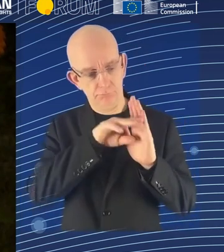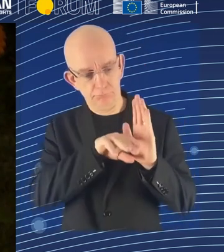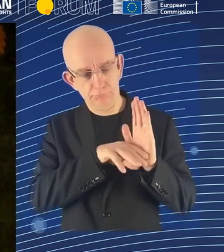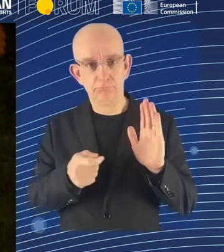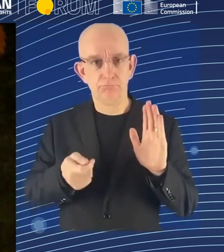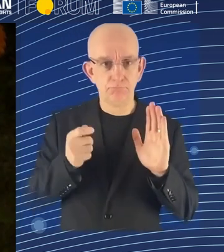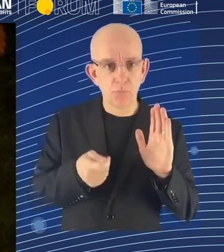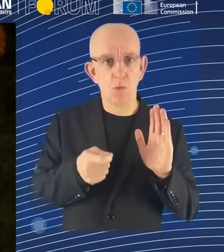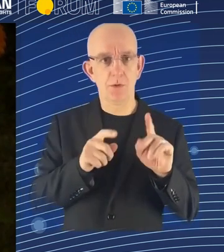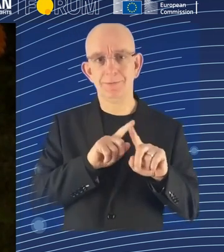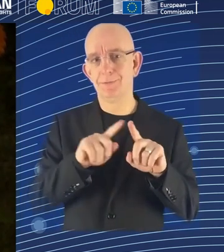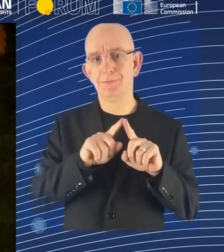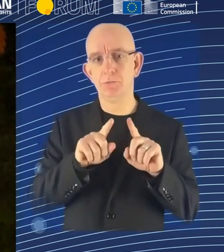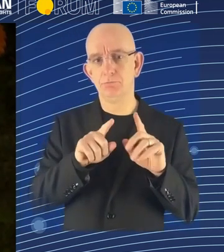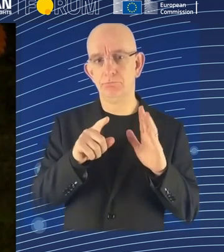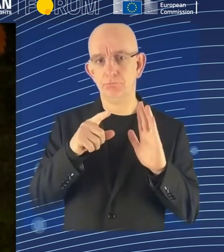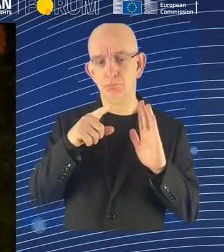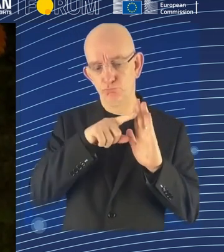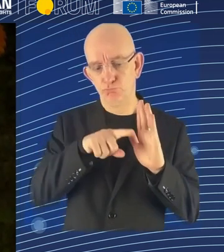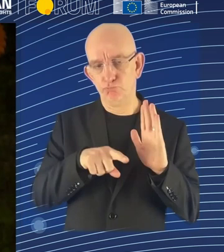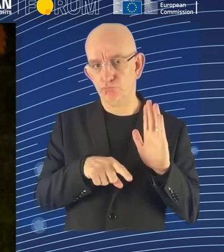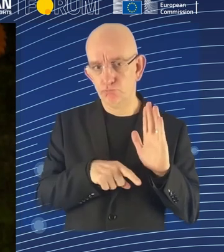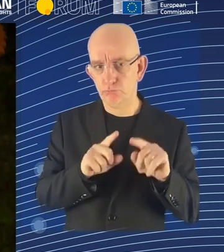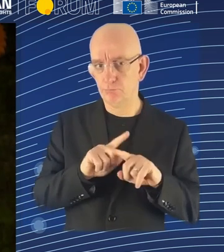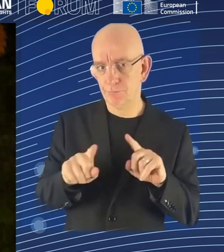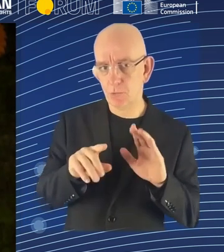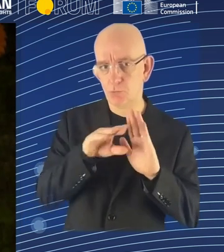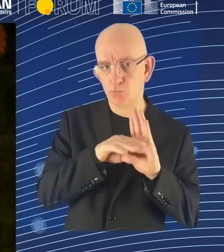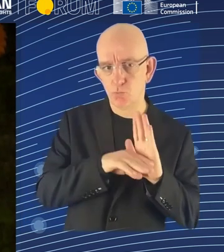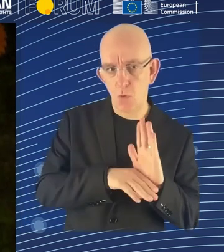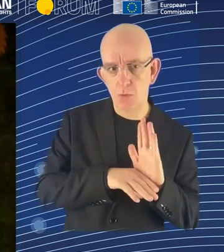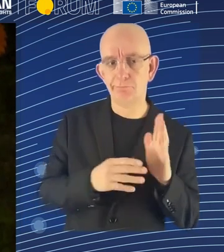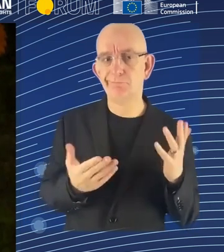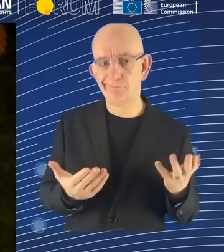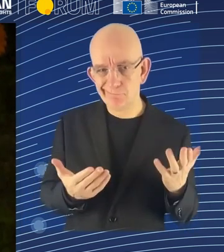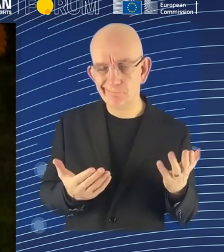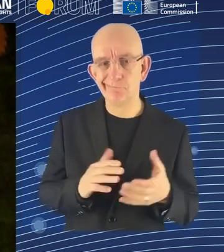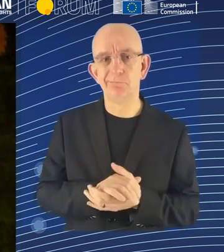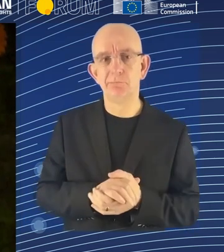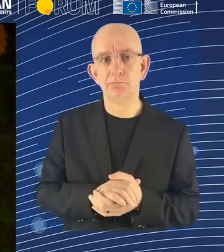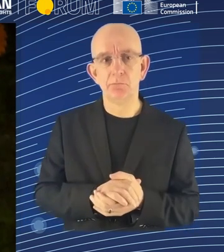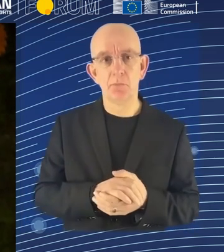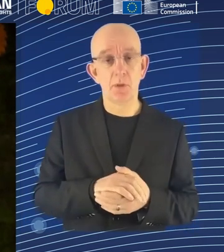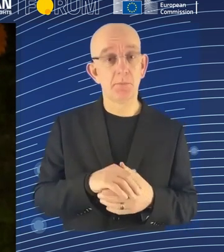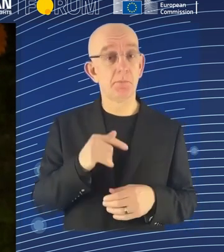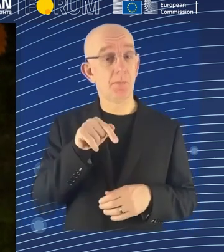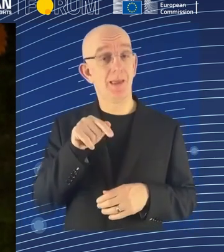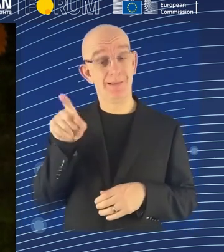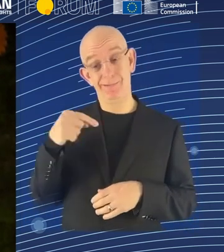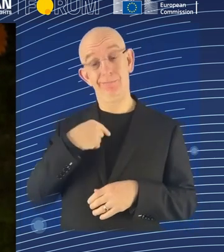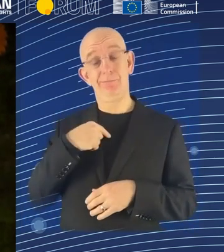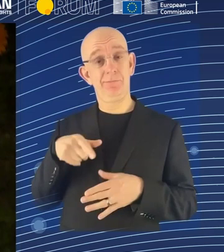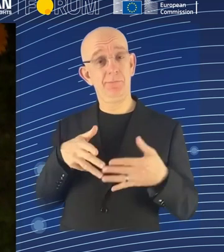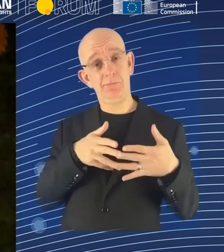actually do need new rights in law, new standards around technology in the workplace, both worker rights and employer responsibilities.